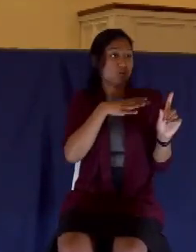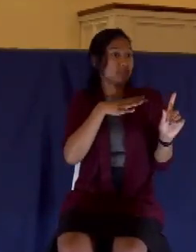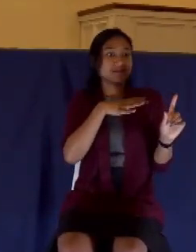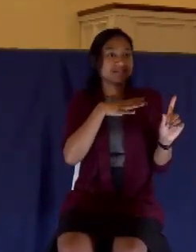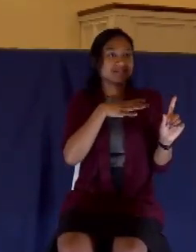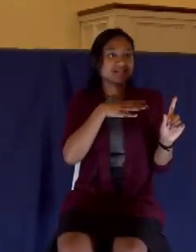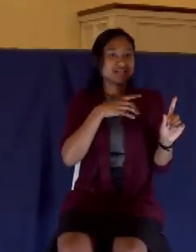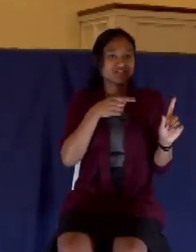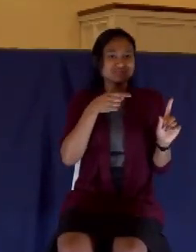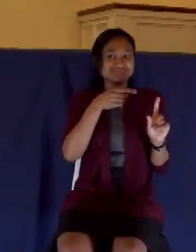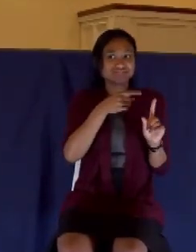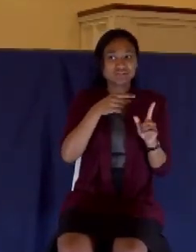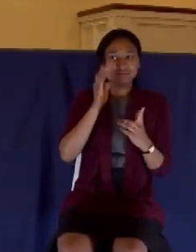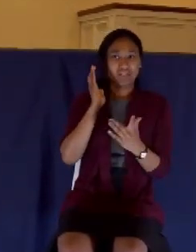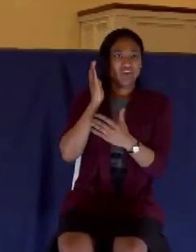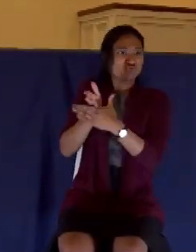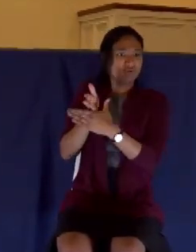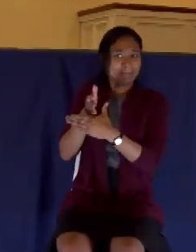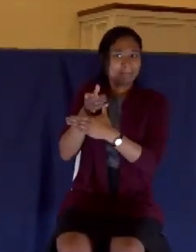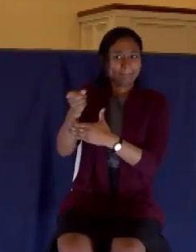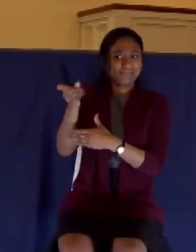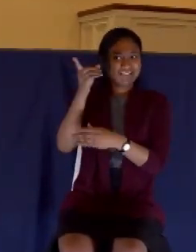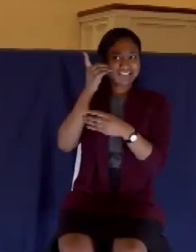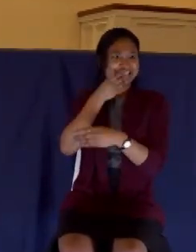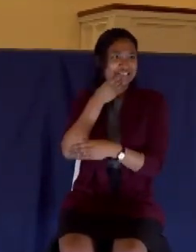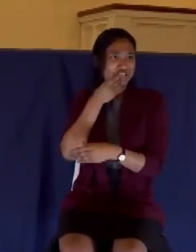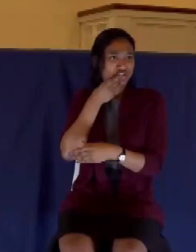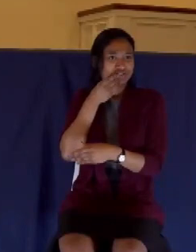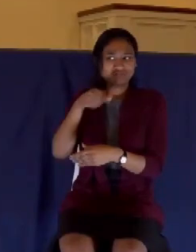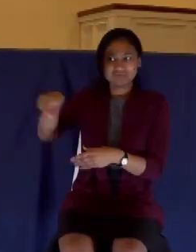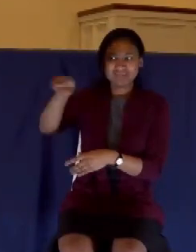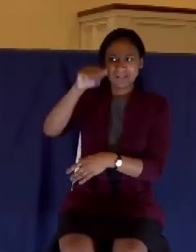couldn't just interrupt a dinner party of men.